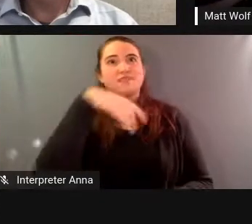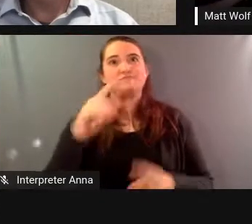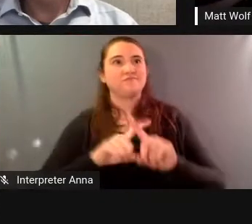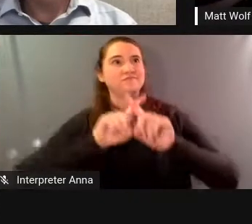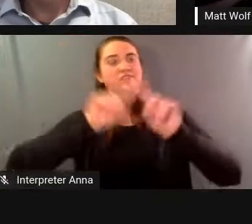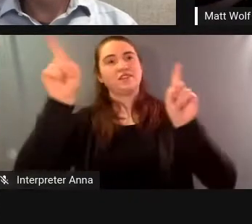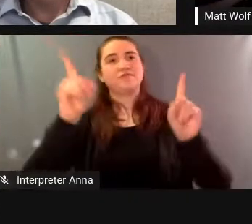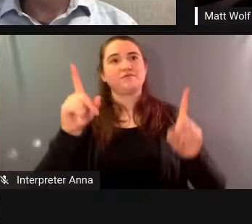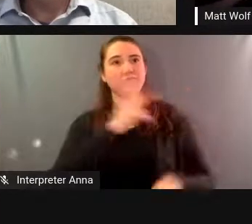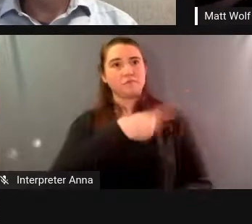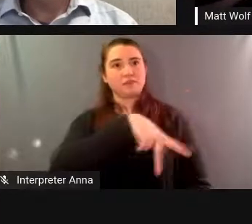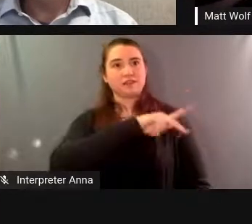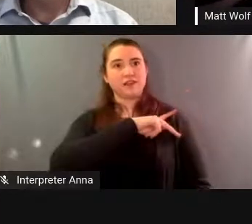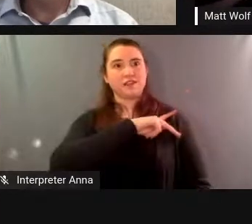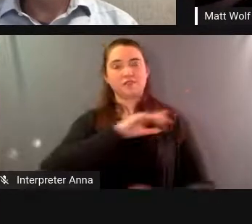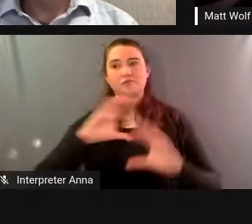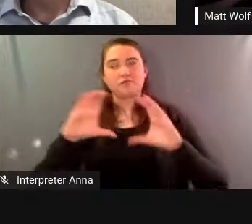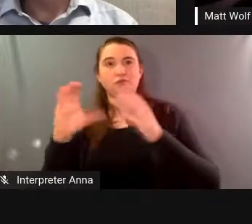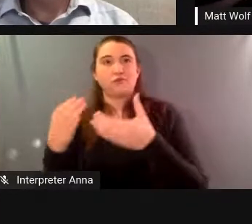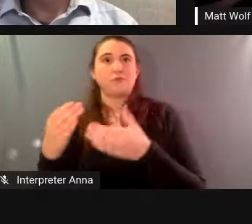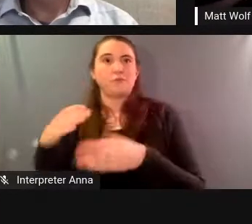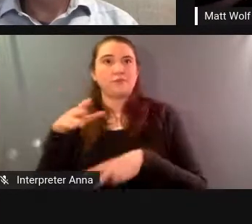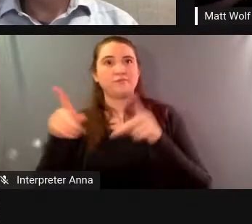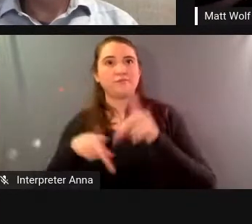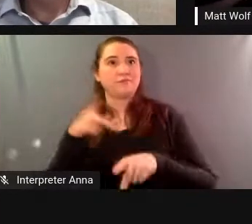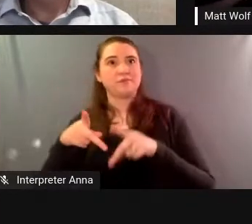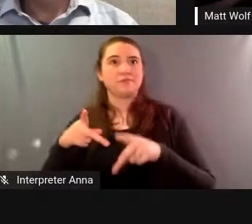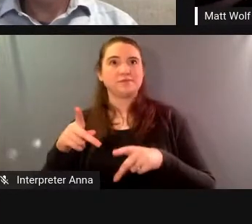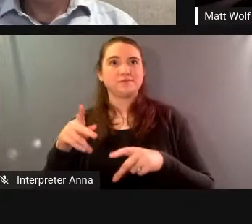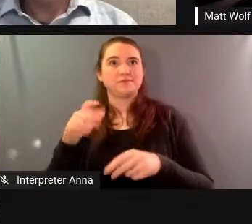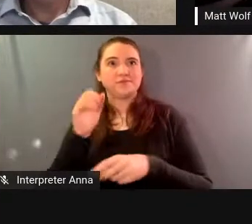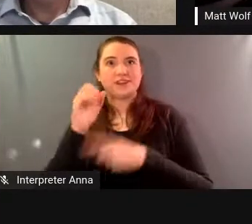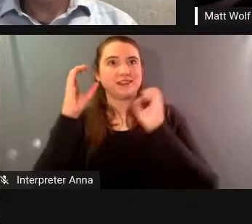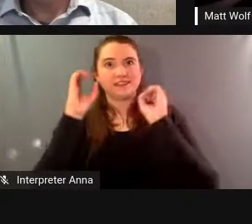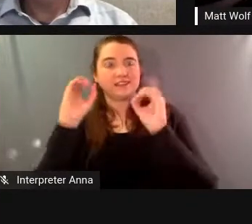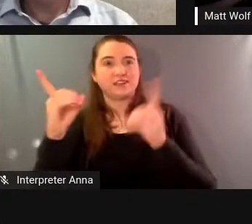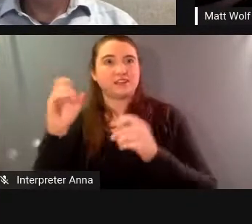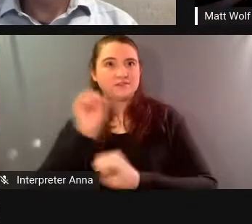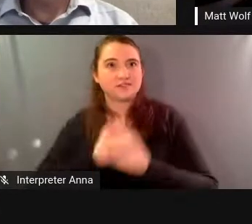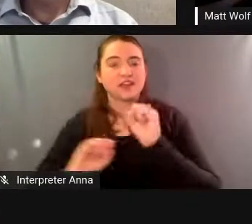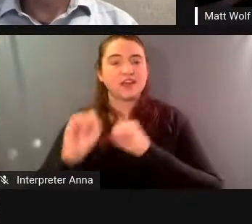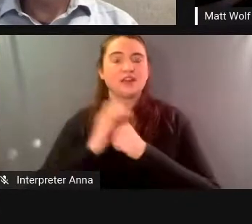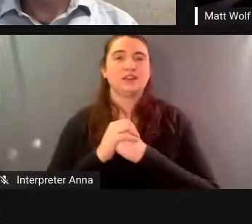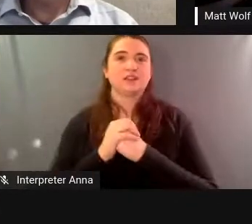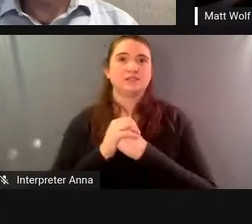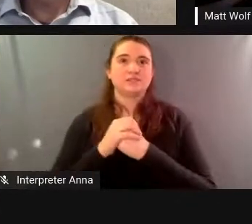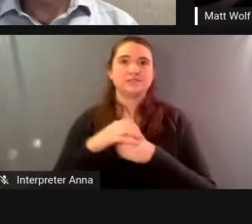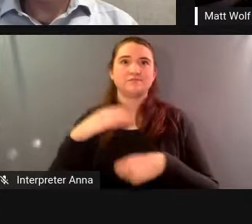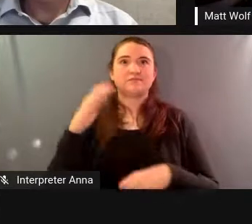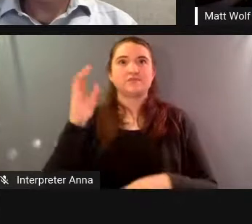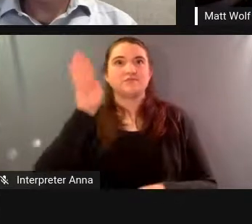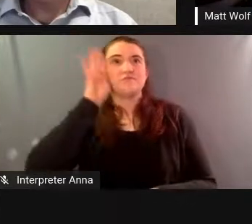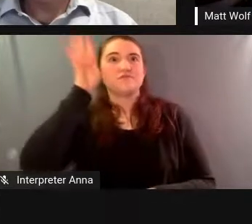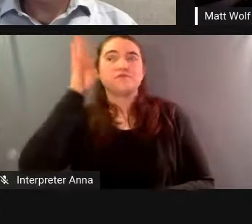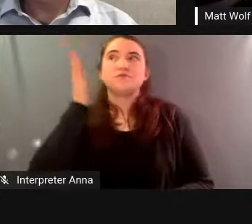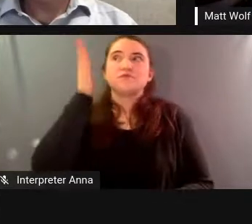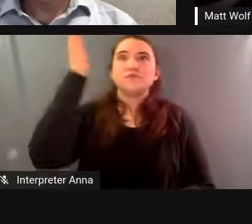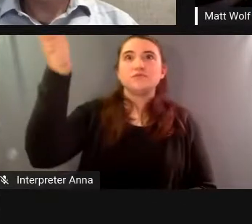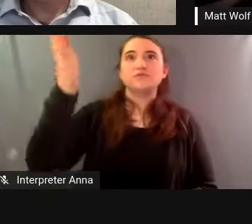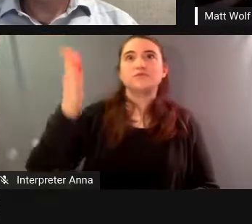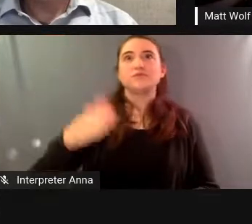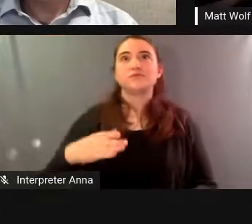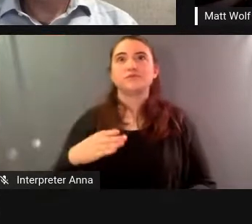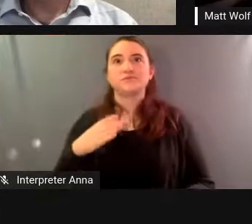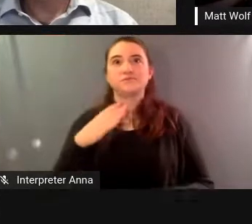is operating with a financier on a private venture that's futurist in nature um that's exploring